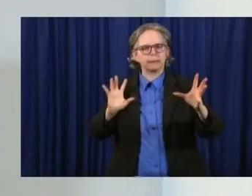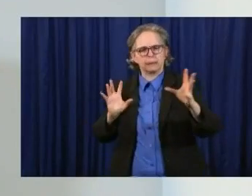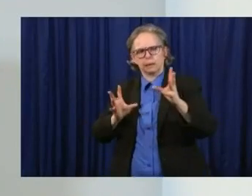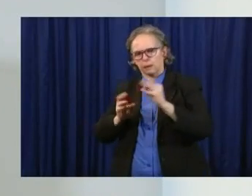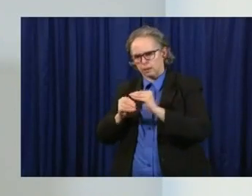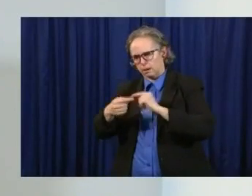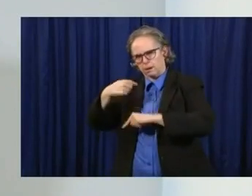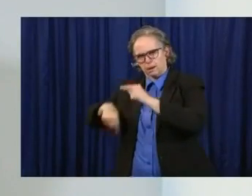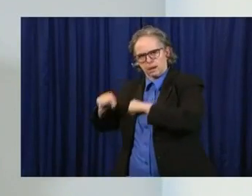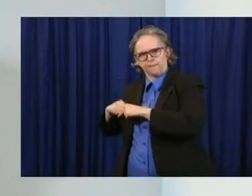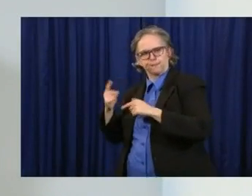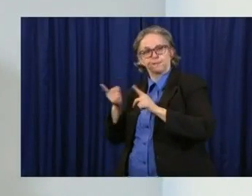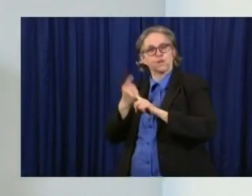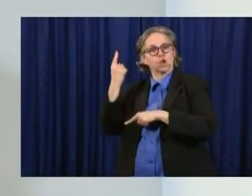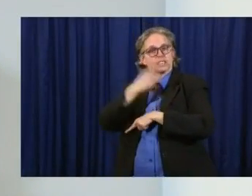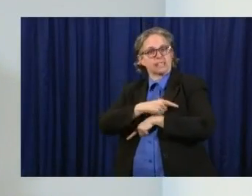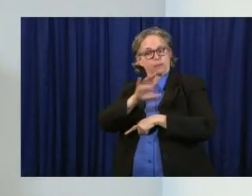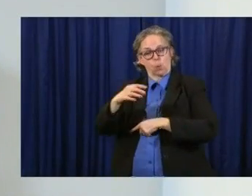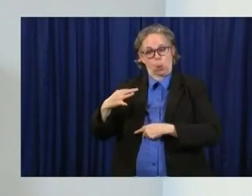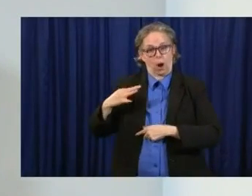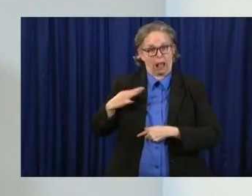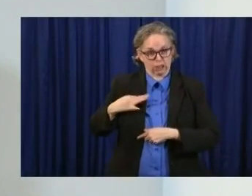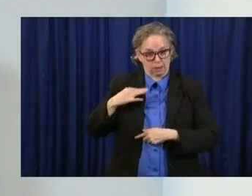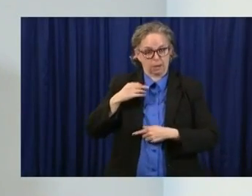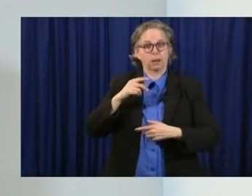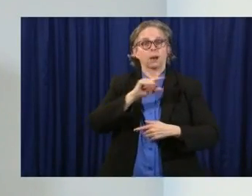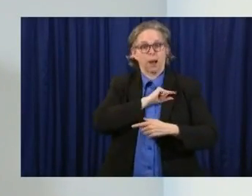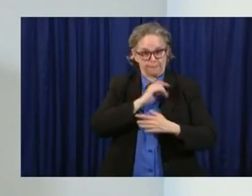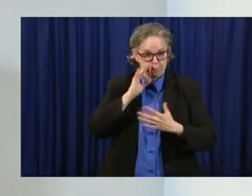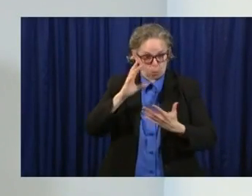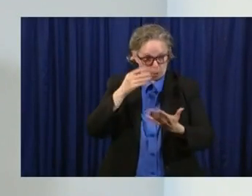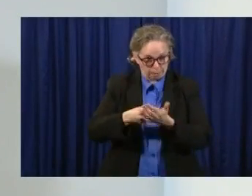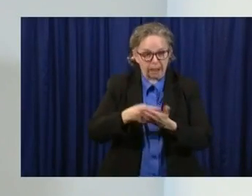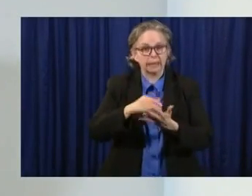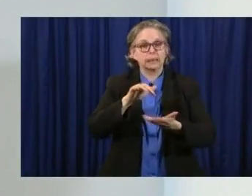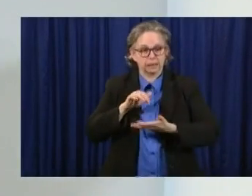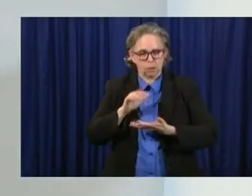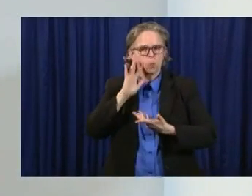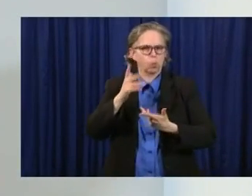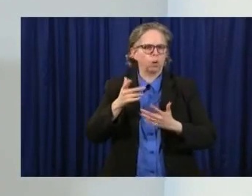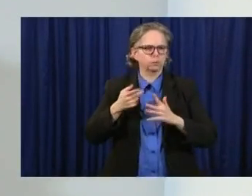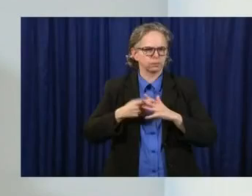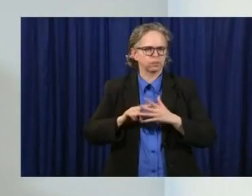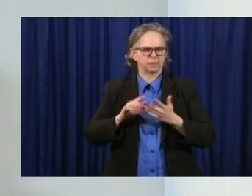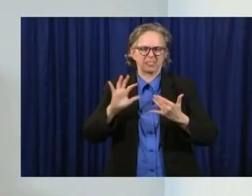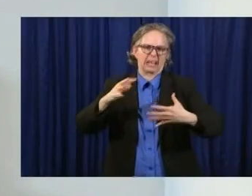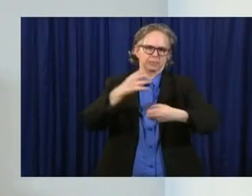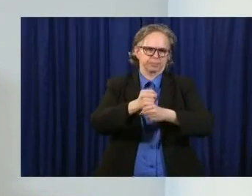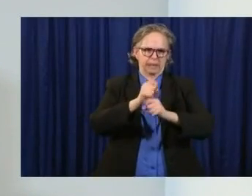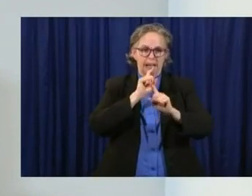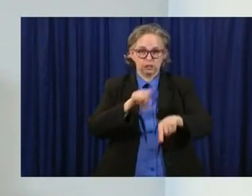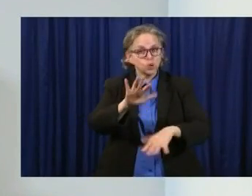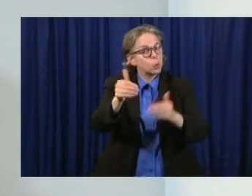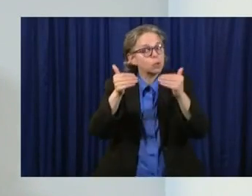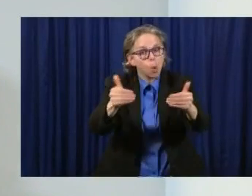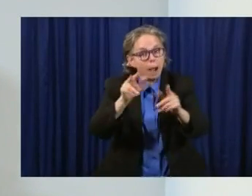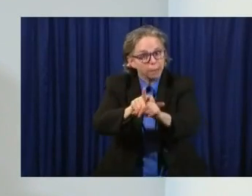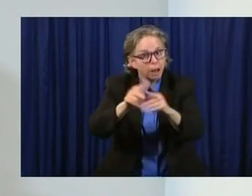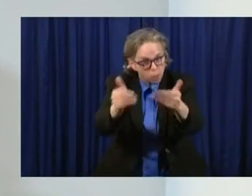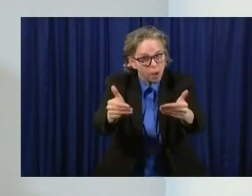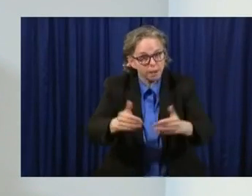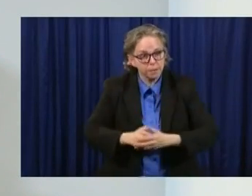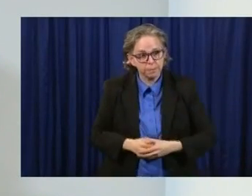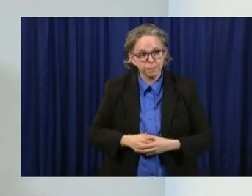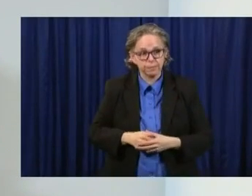And so, you know, that's the quick summary of it. They can apply now. The benefits will be